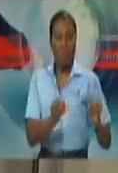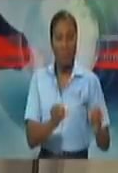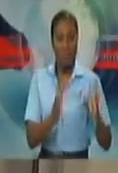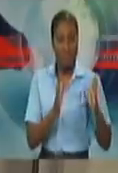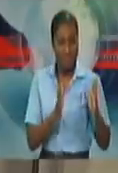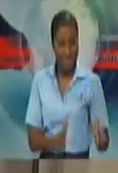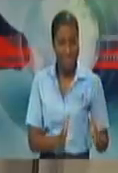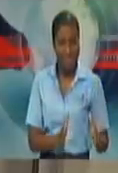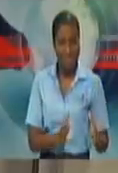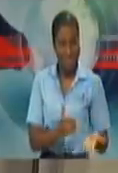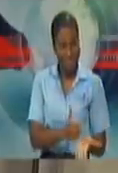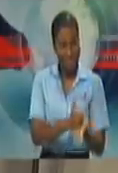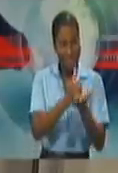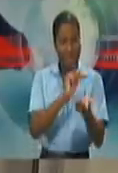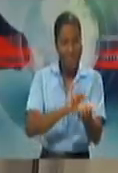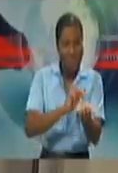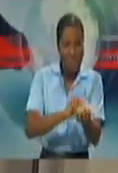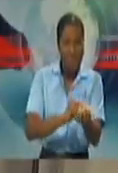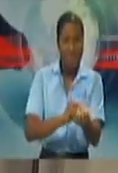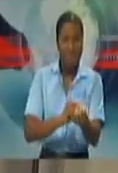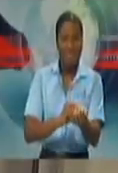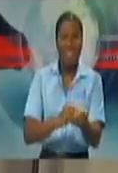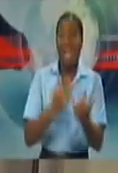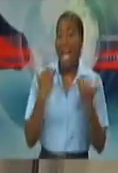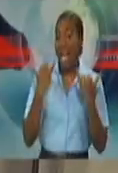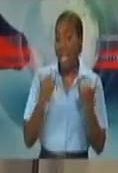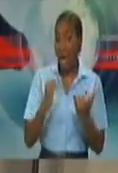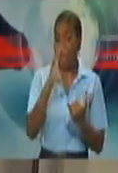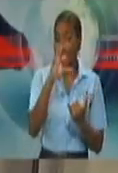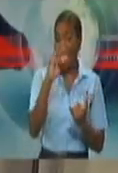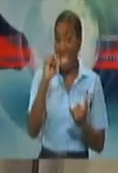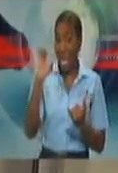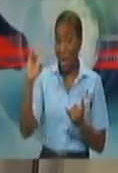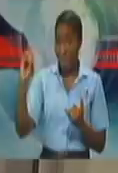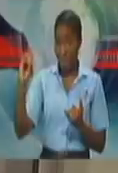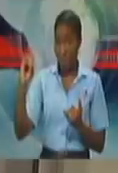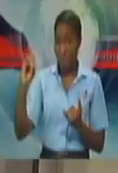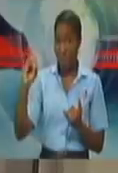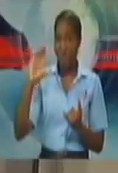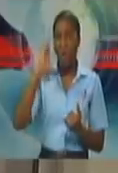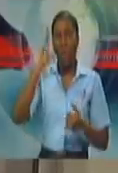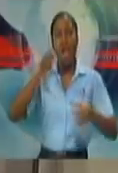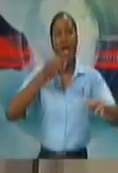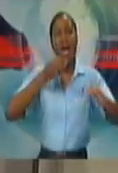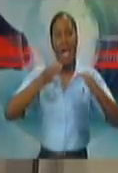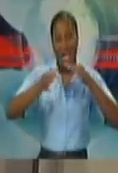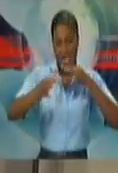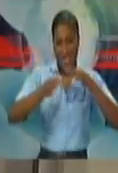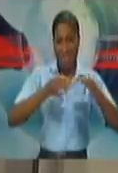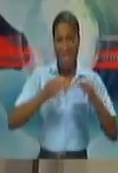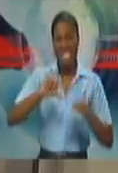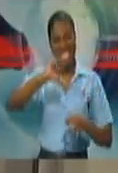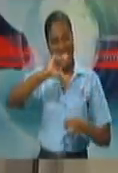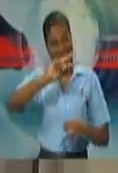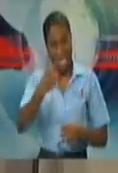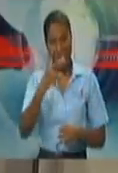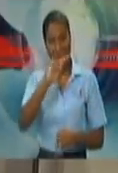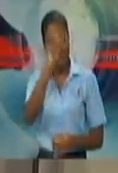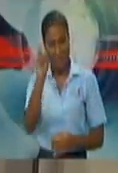policy position we took. And now the CMO could talk about the details of the issue that you have raised. CMO?